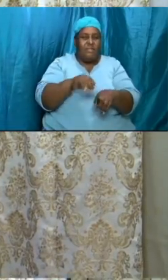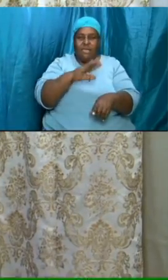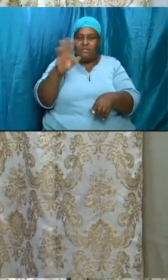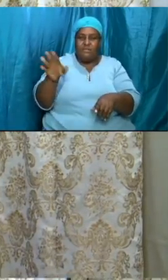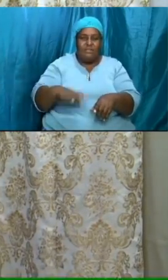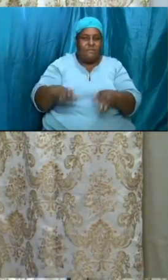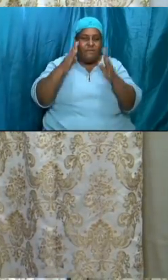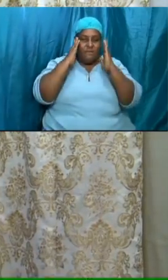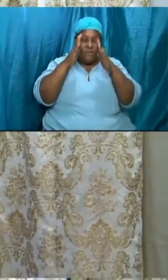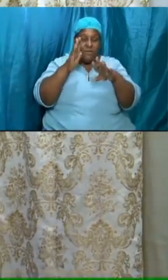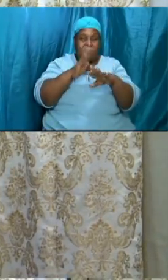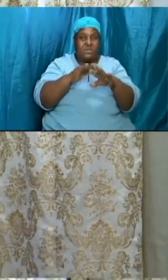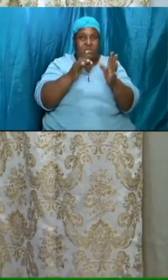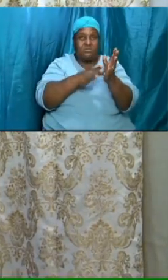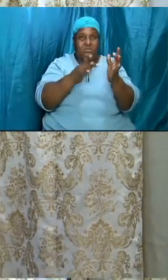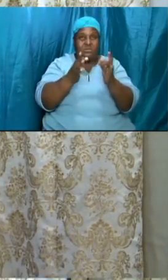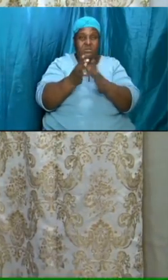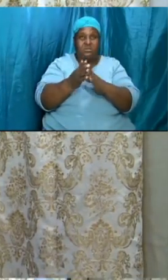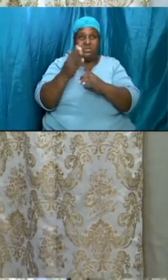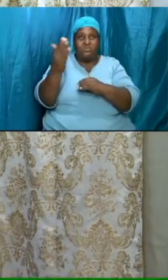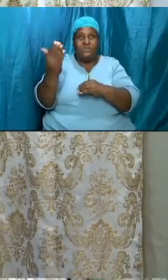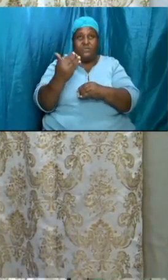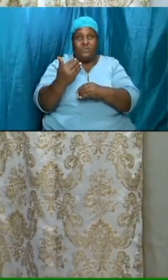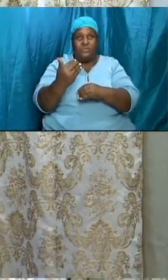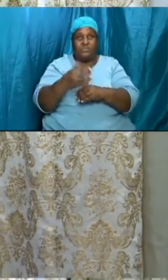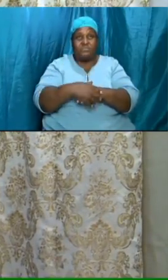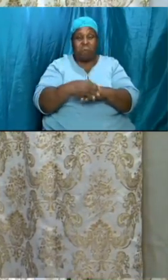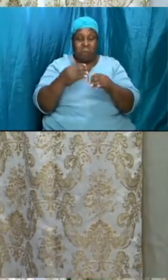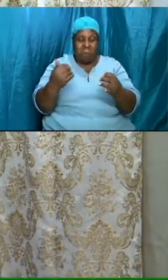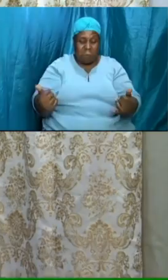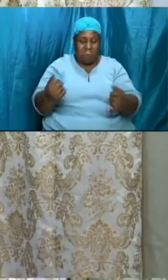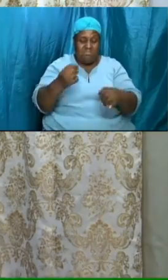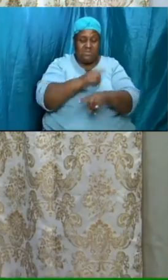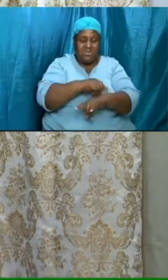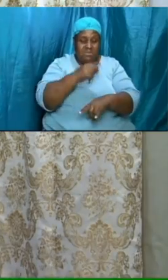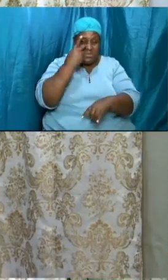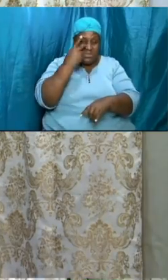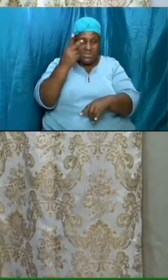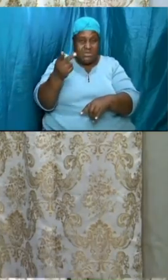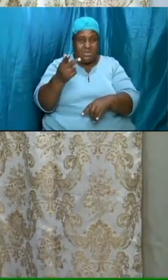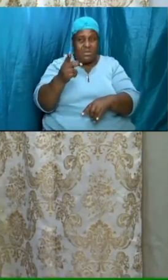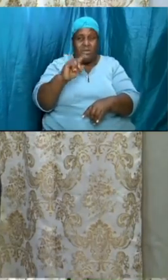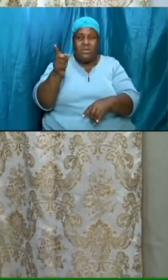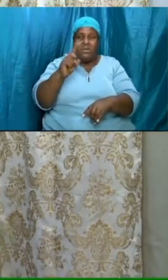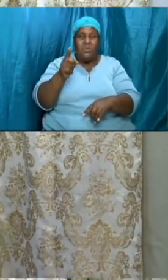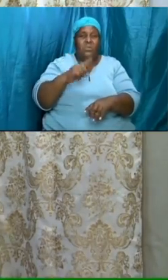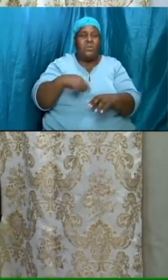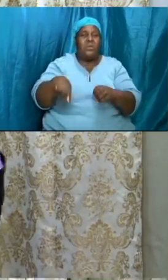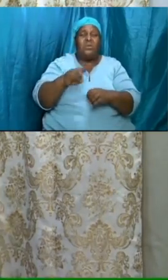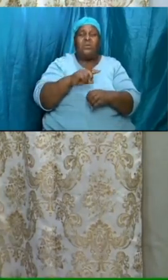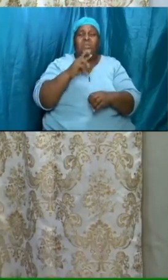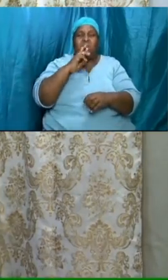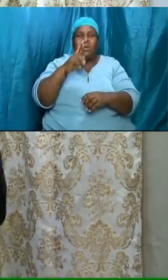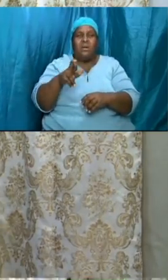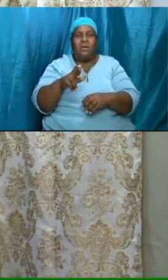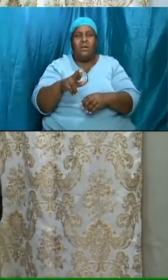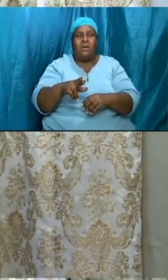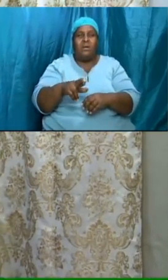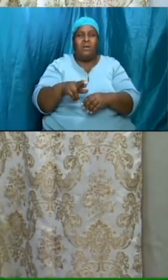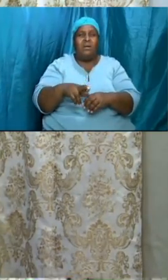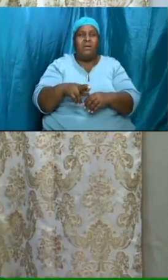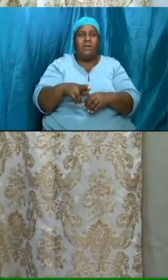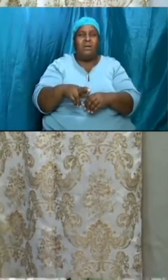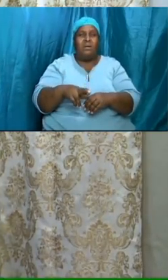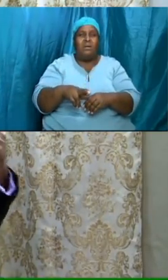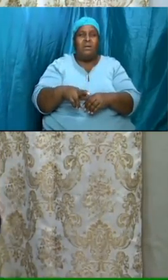with god now is the time to see exactly where we are now is introspection time now